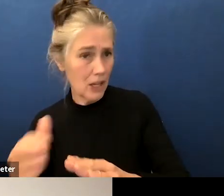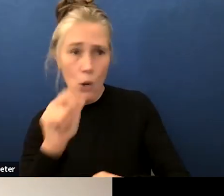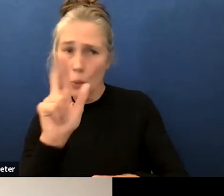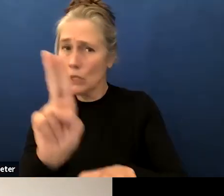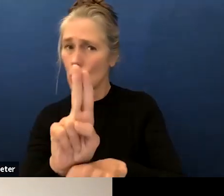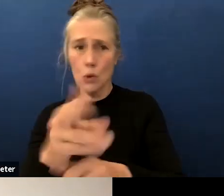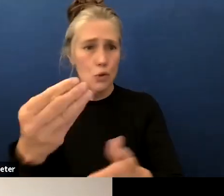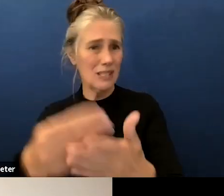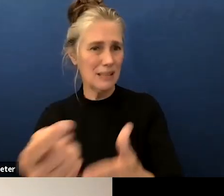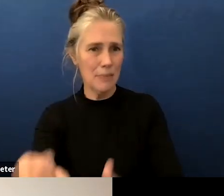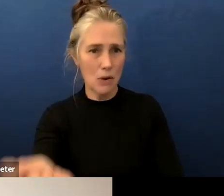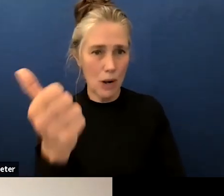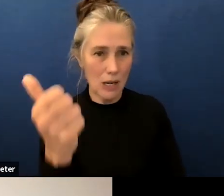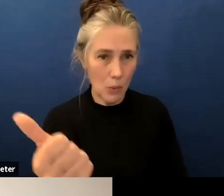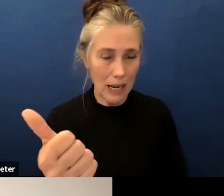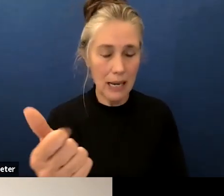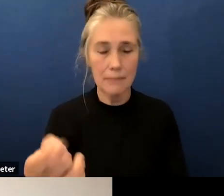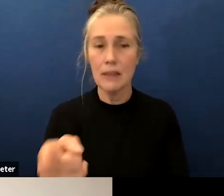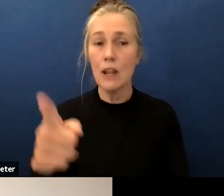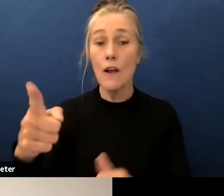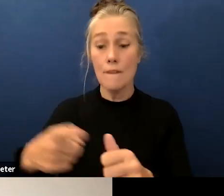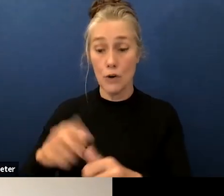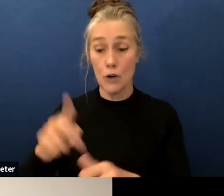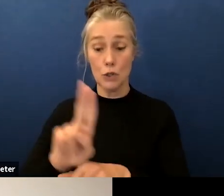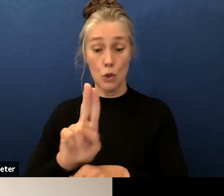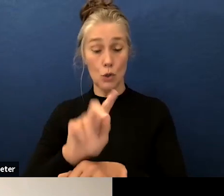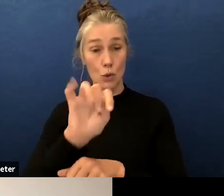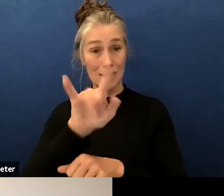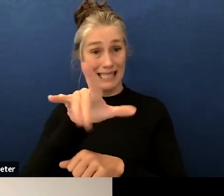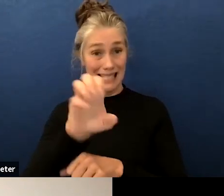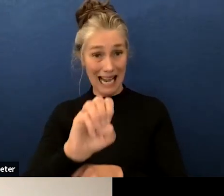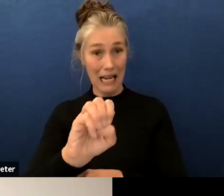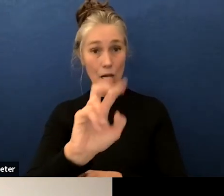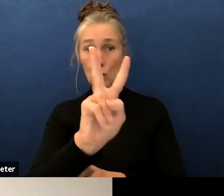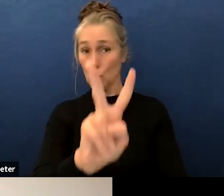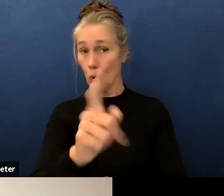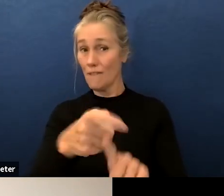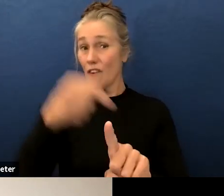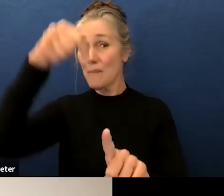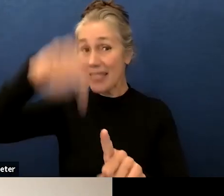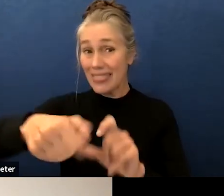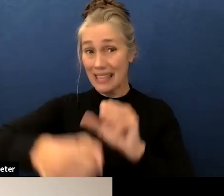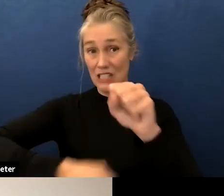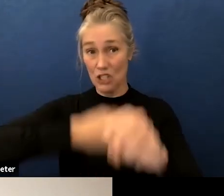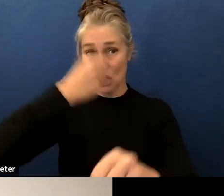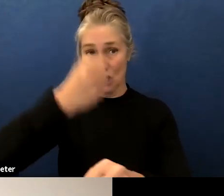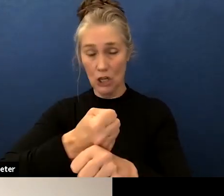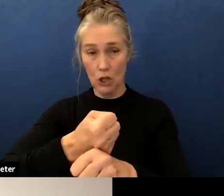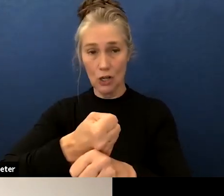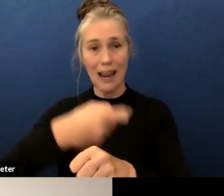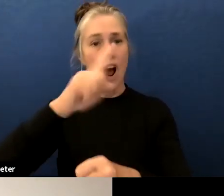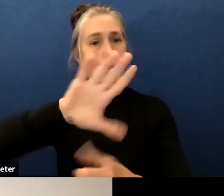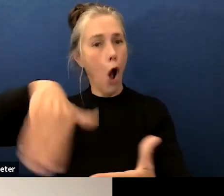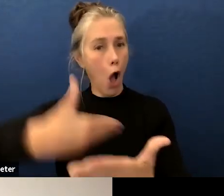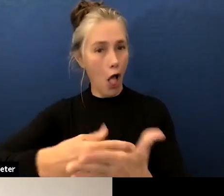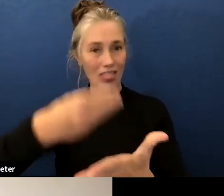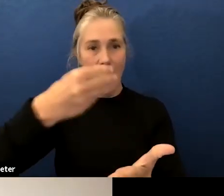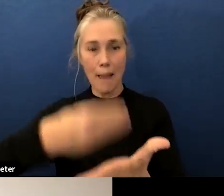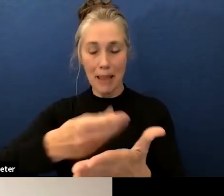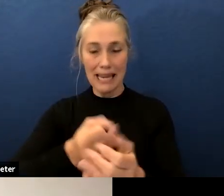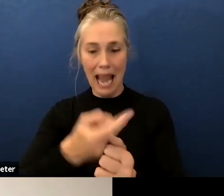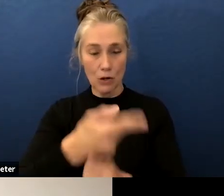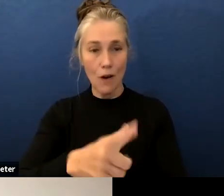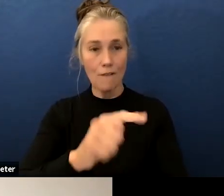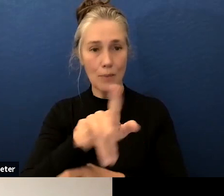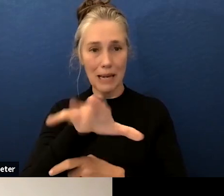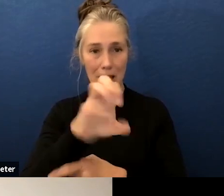we need to use title two and this year's title two we need to zero out all of our annual funds so title